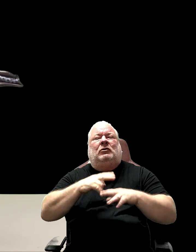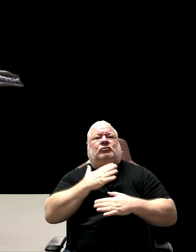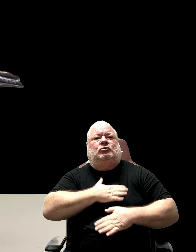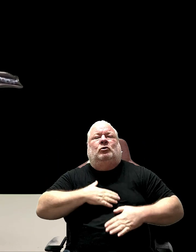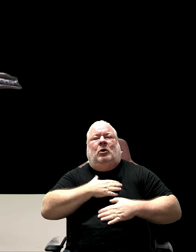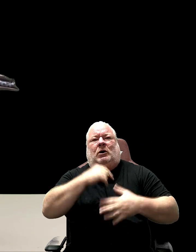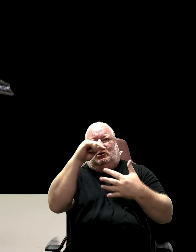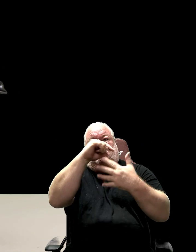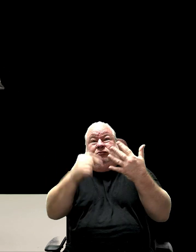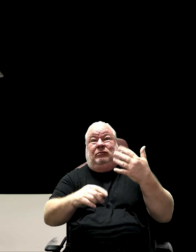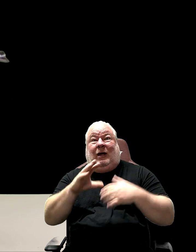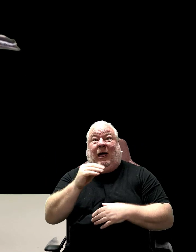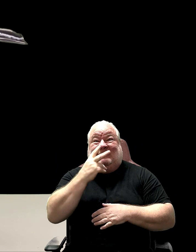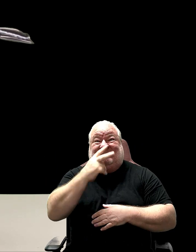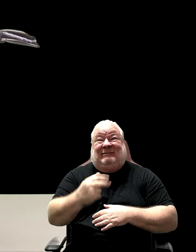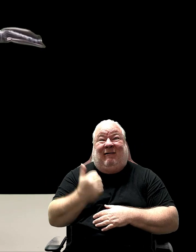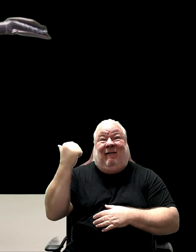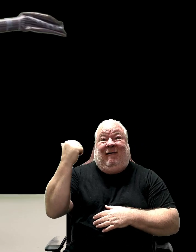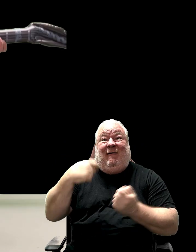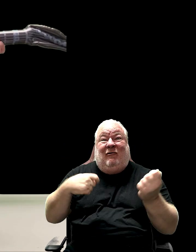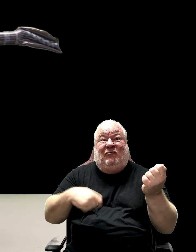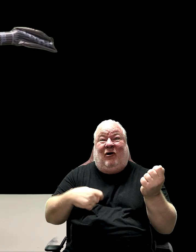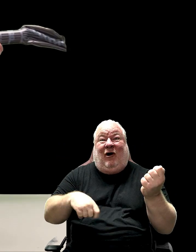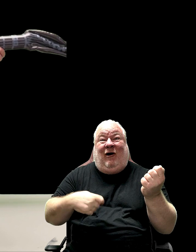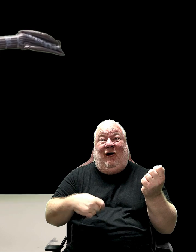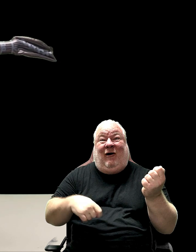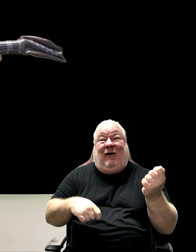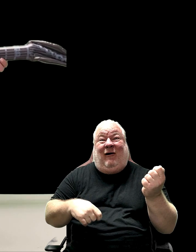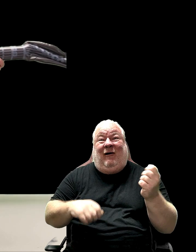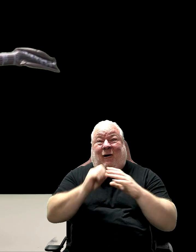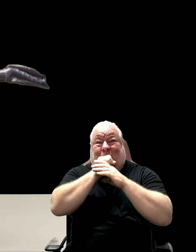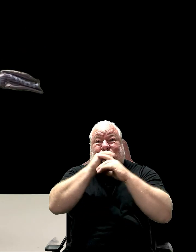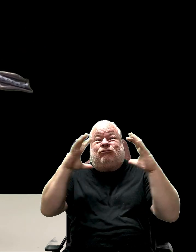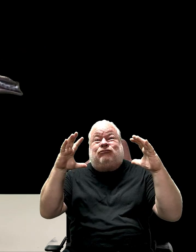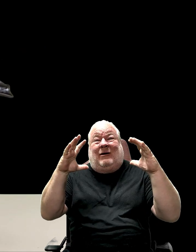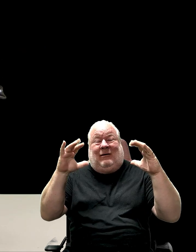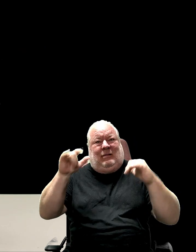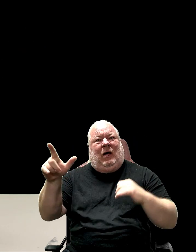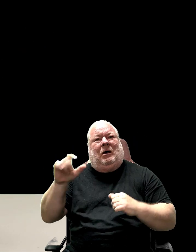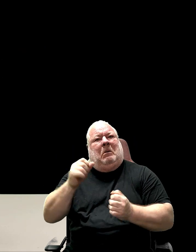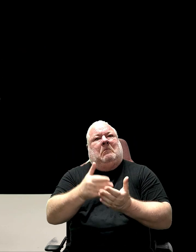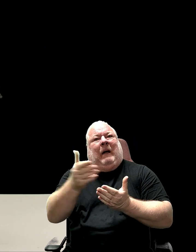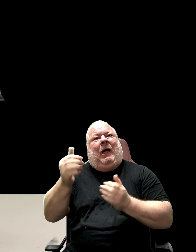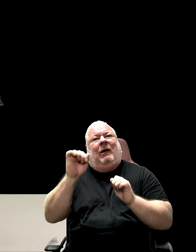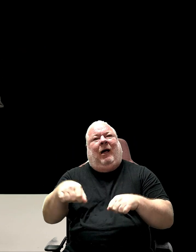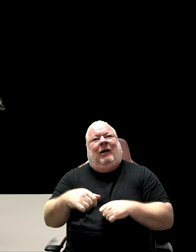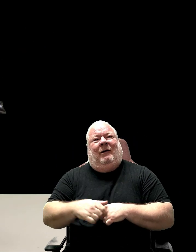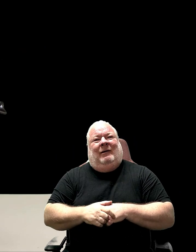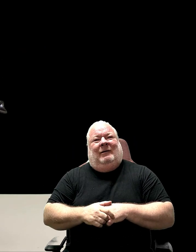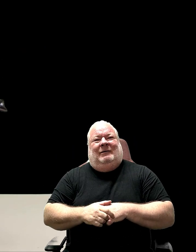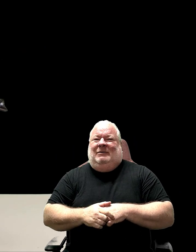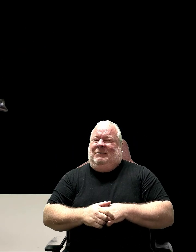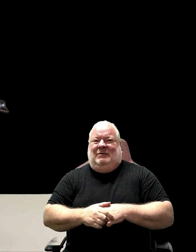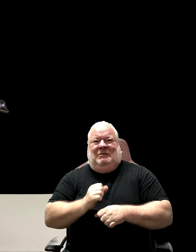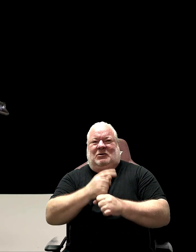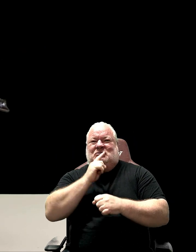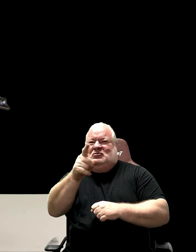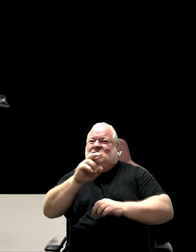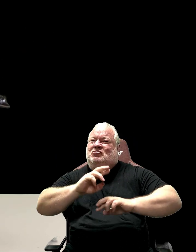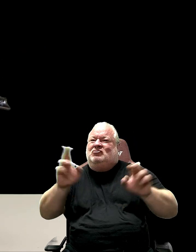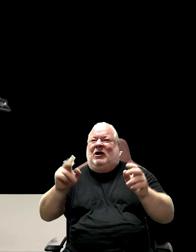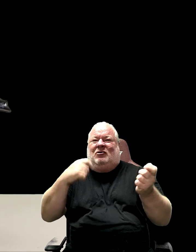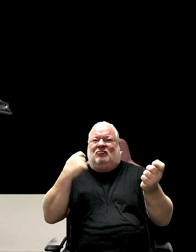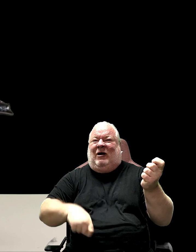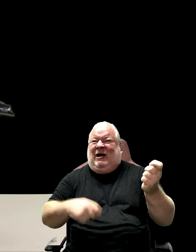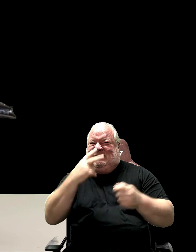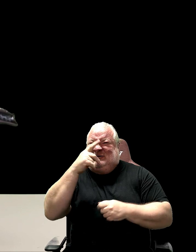do at the dance and we're even going to have these cool guitars there available for purchase. So make sure you're